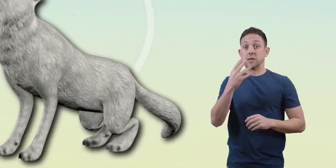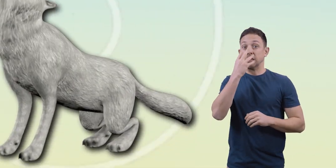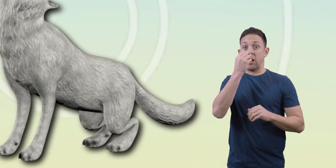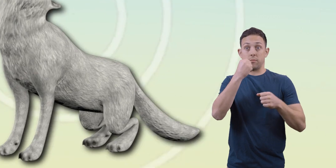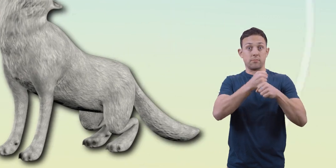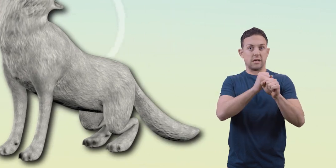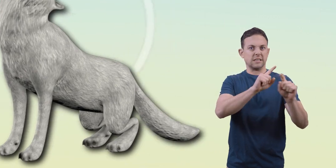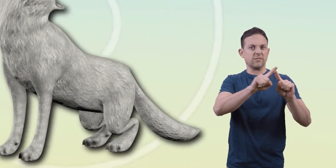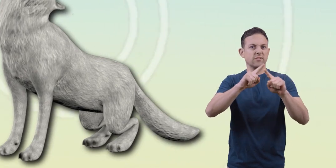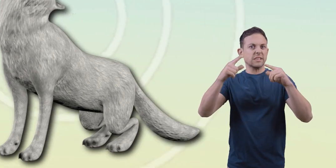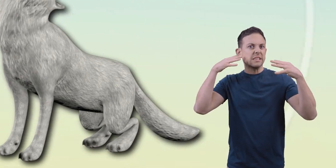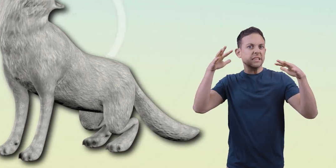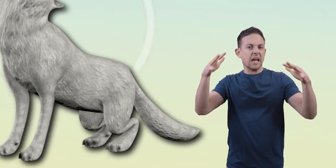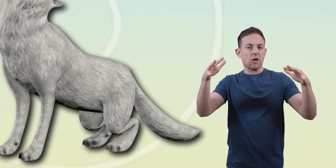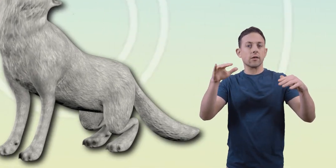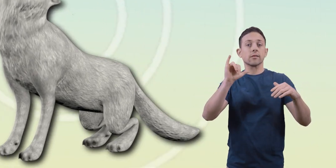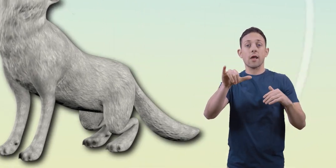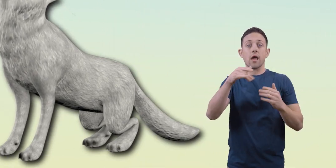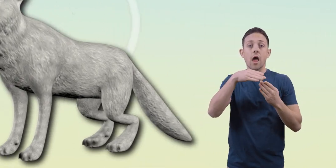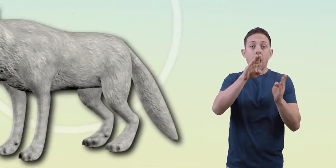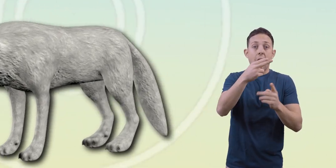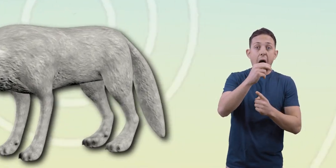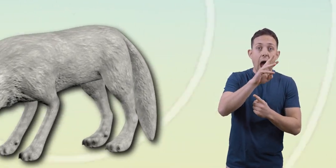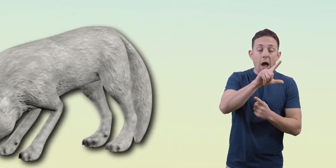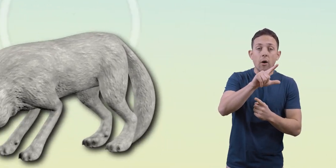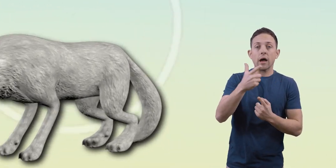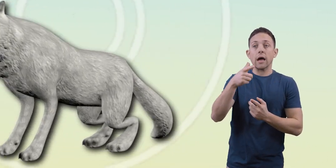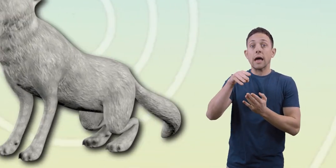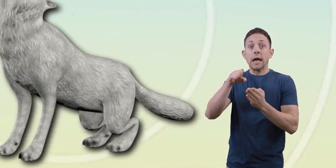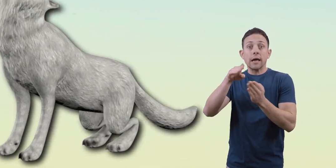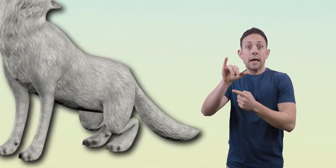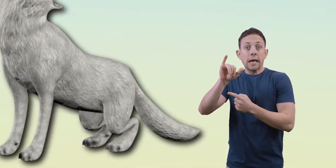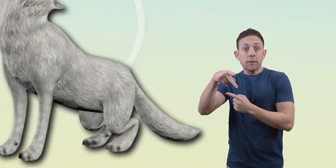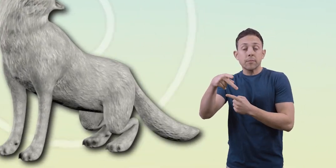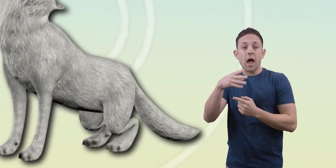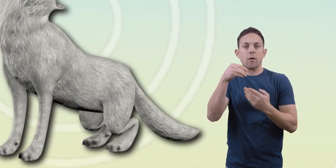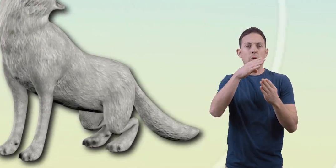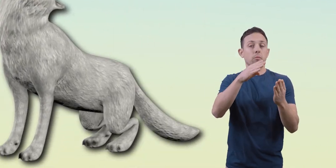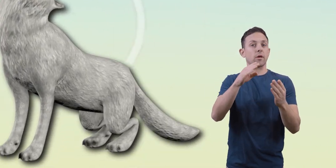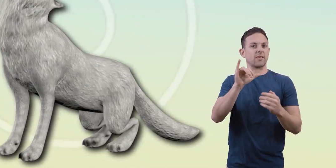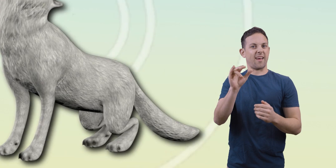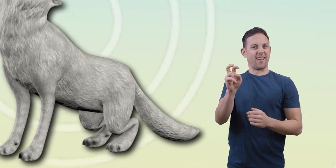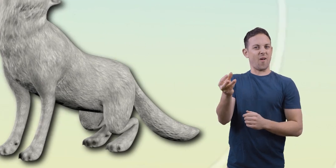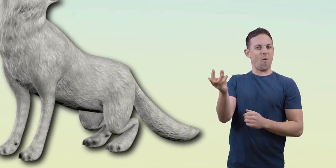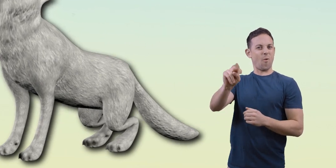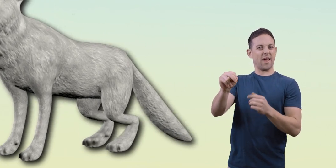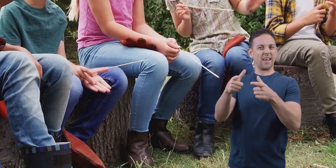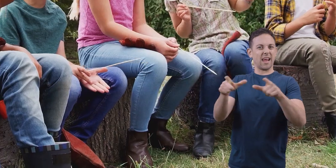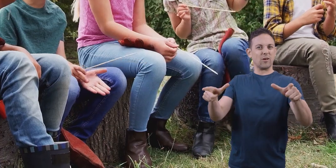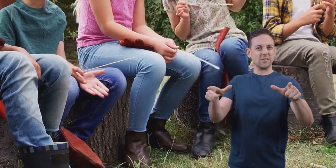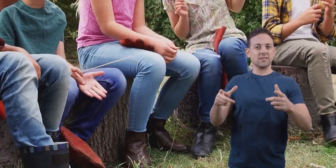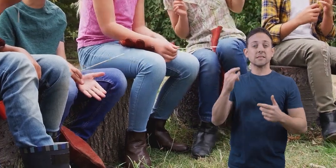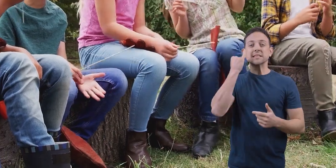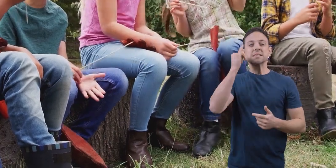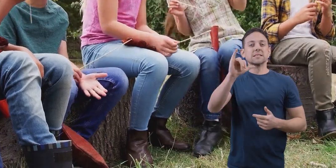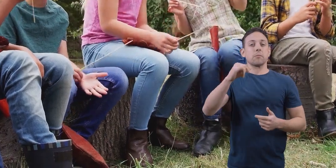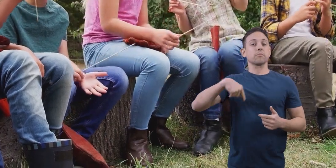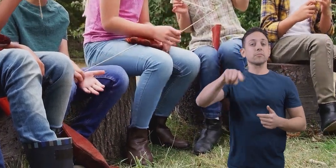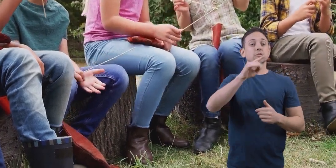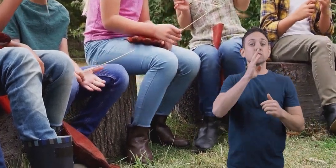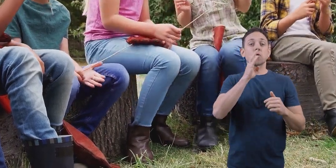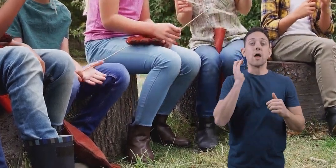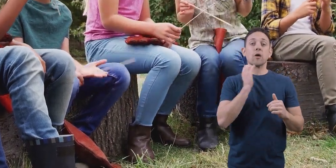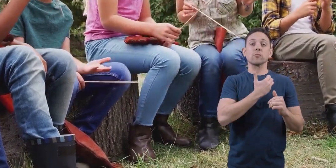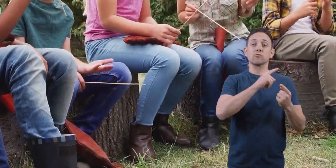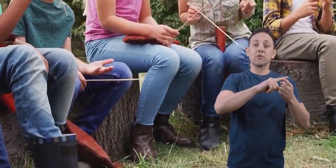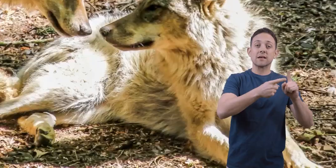Coyotes make different sounds that consist of howls, yips, and barks, almost like their own language. Just as we talk to